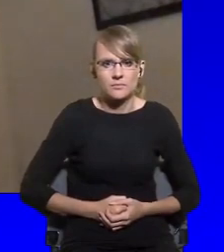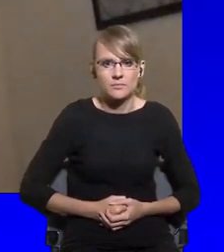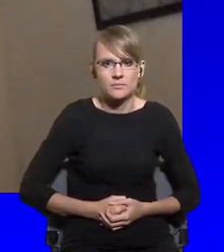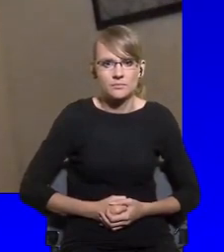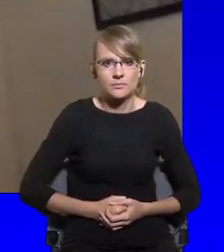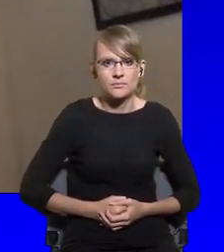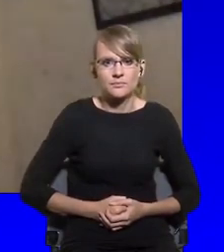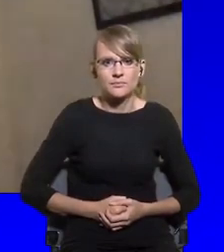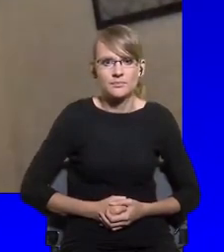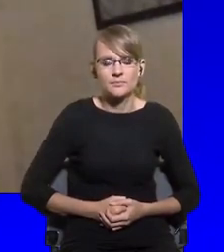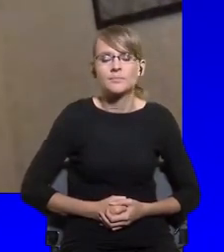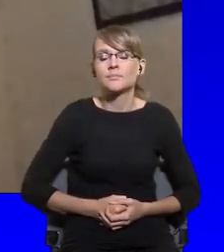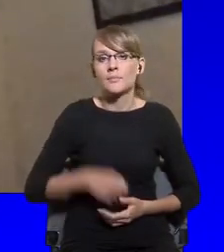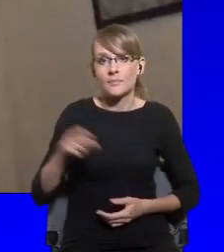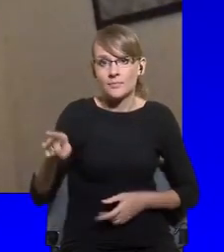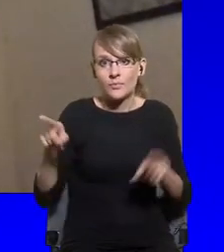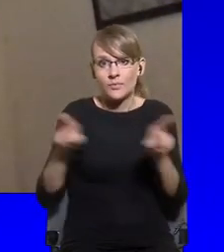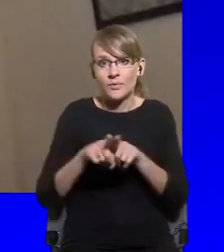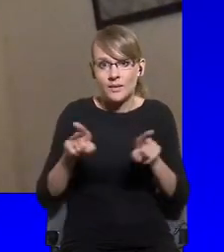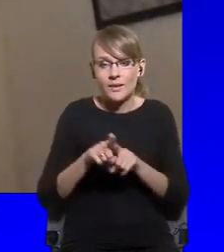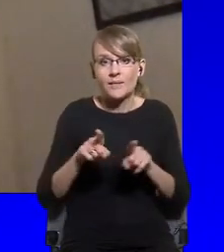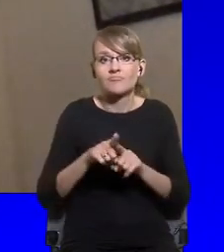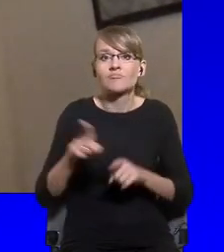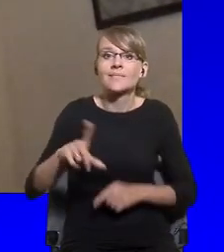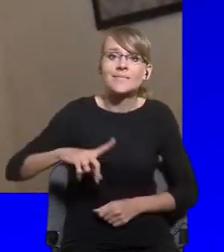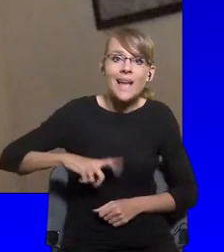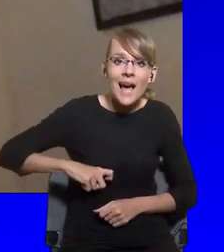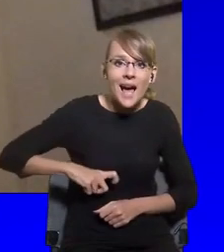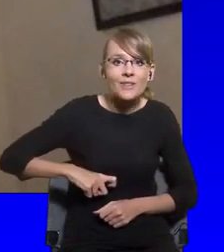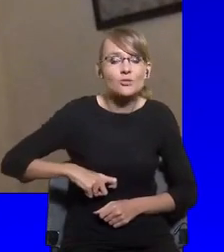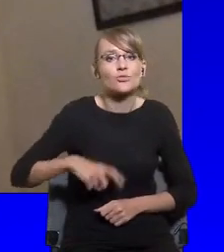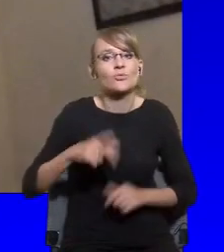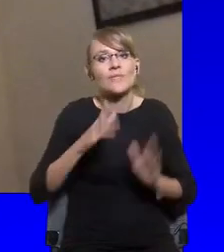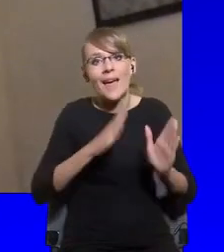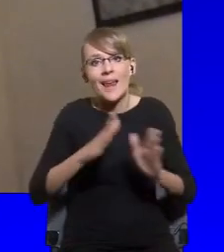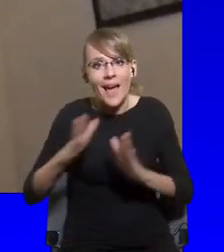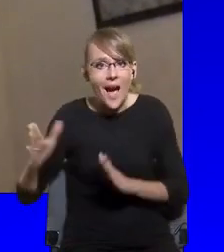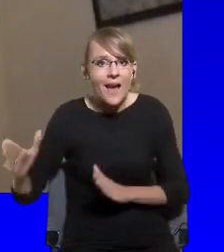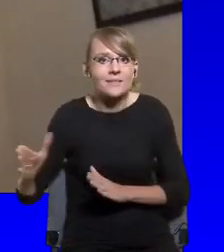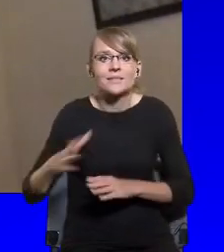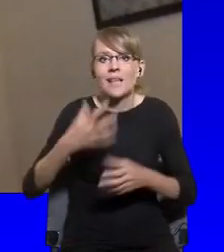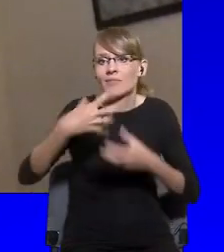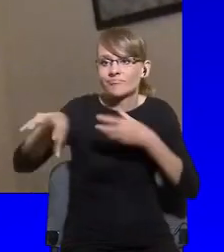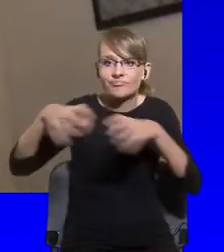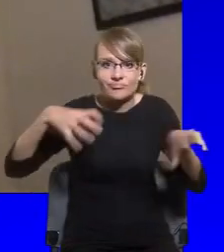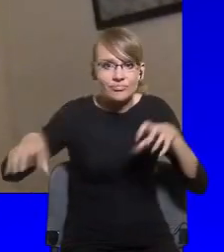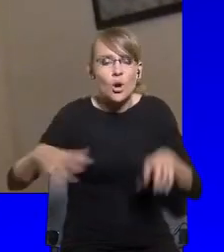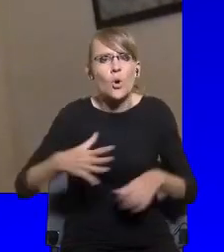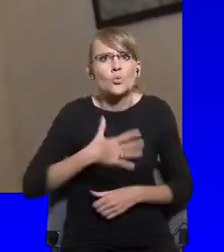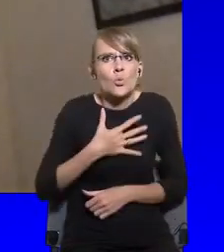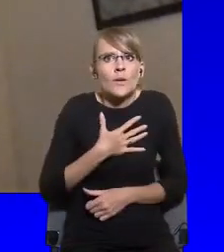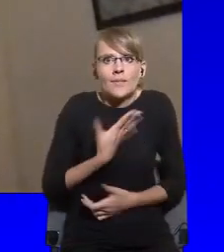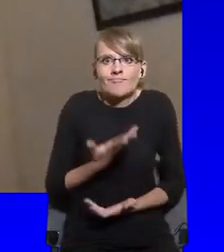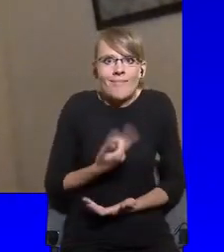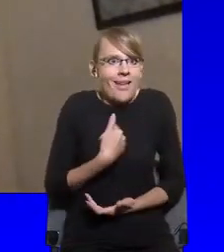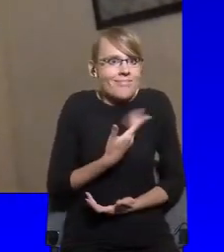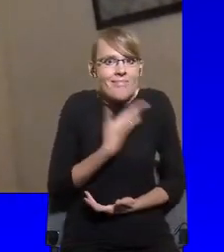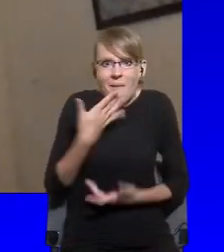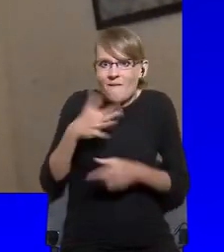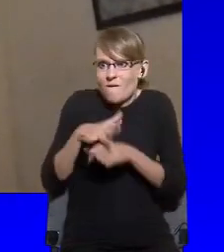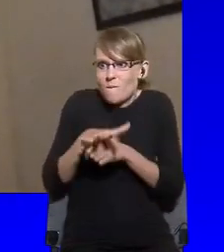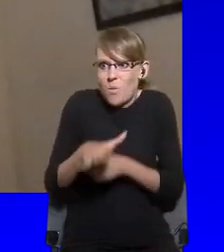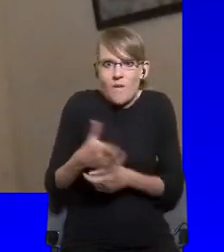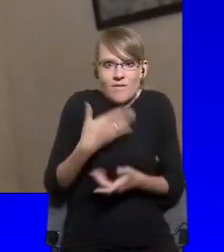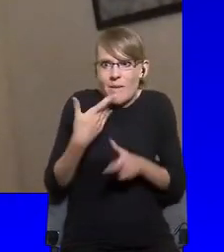segregation, envy, and a loss of control, and their politics has been about coming up with an alternative to that.